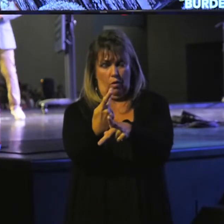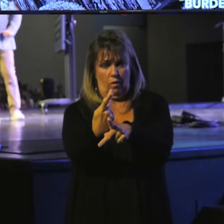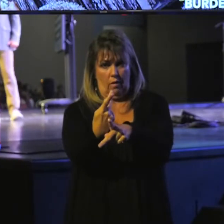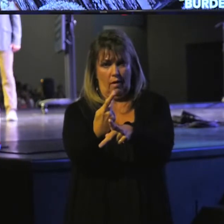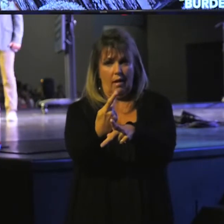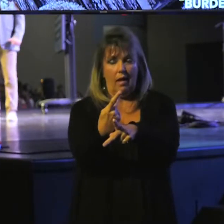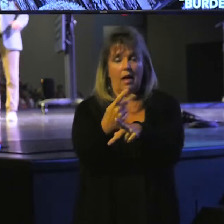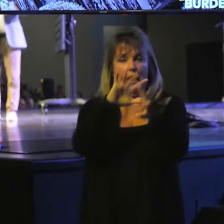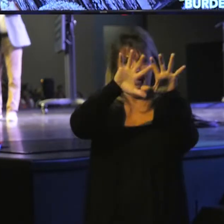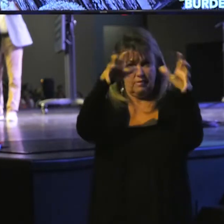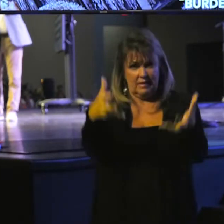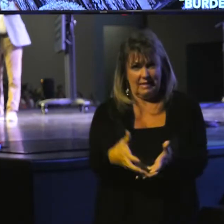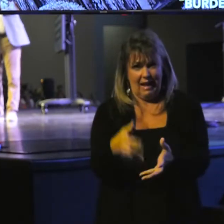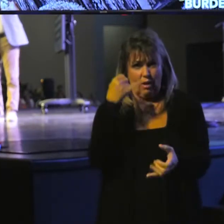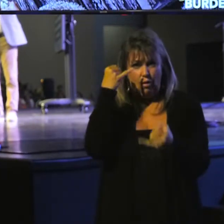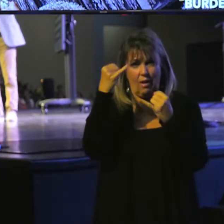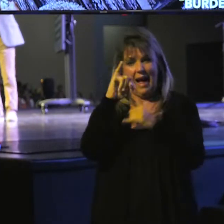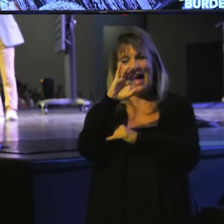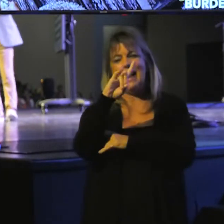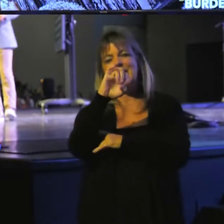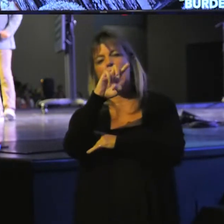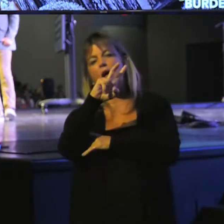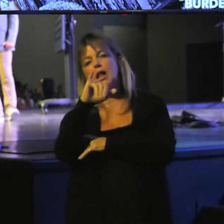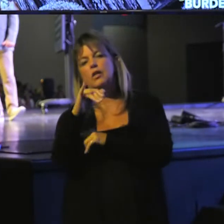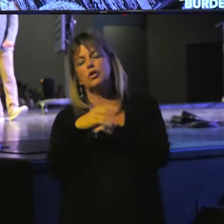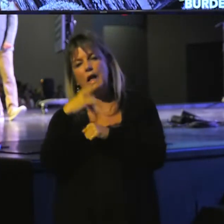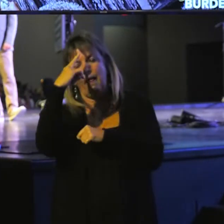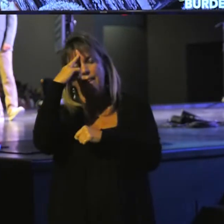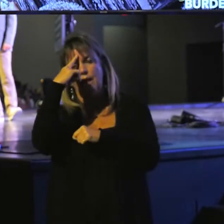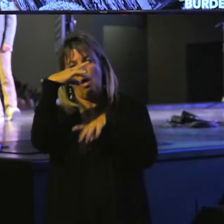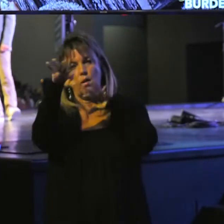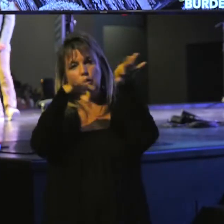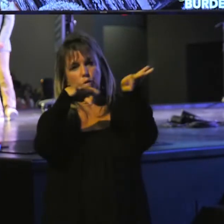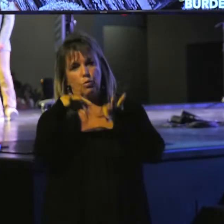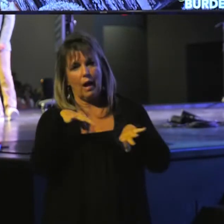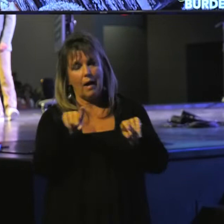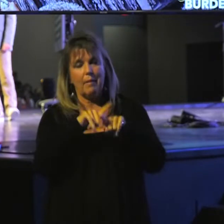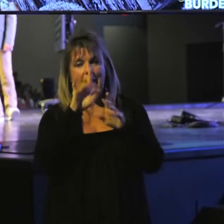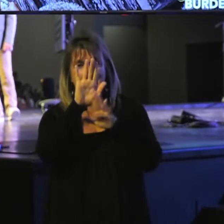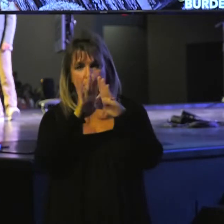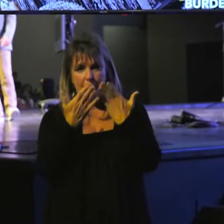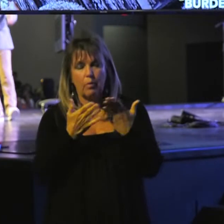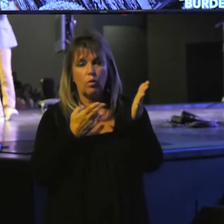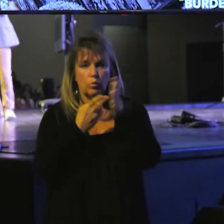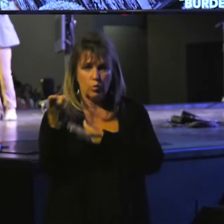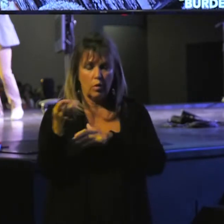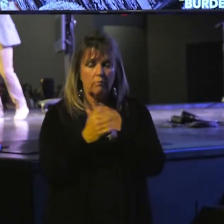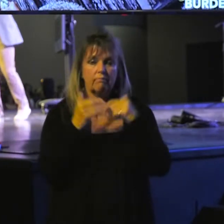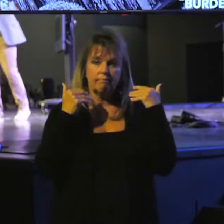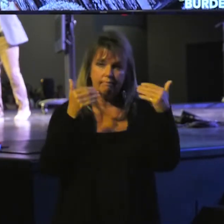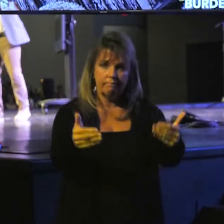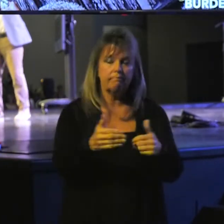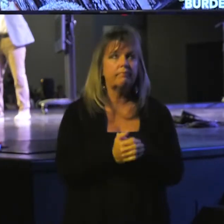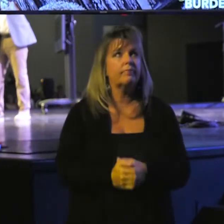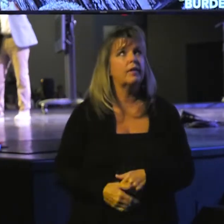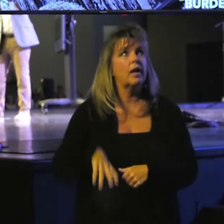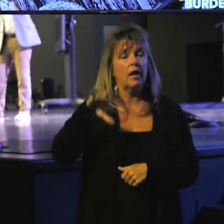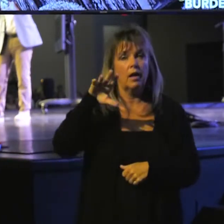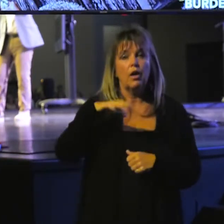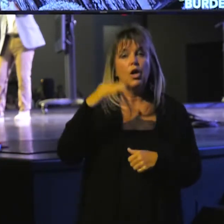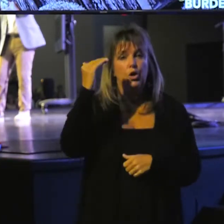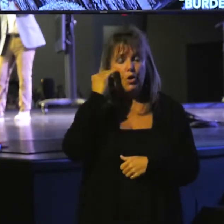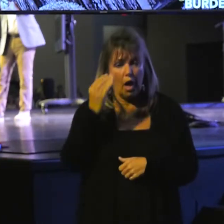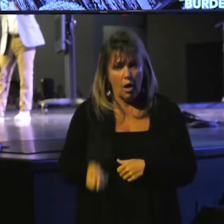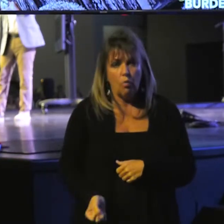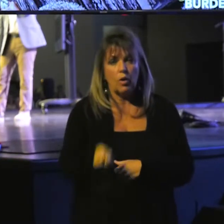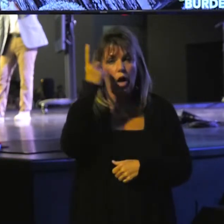secular ideologies and thoughts that often come described as biblical truth. He goes on to say, know and understand